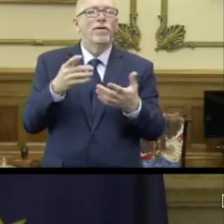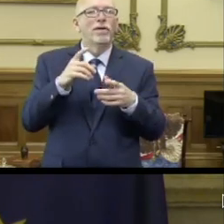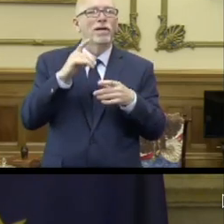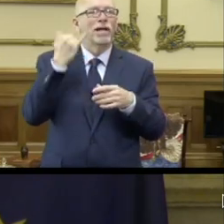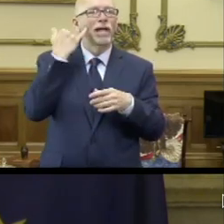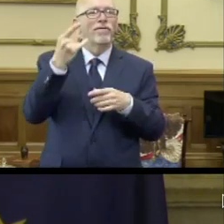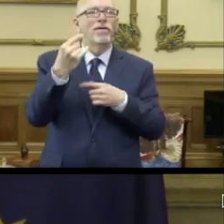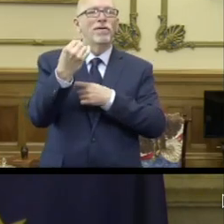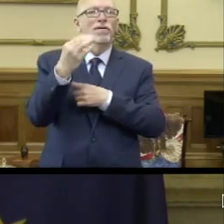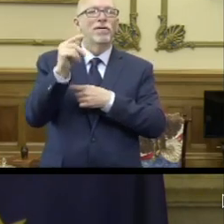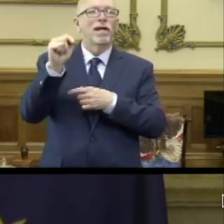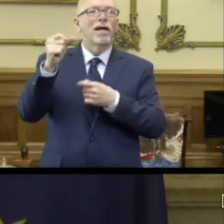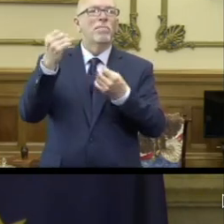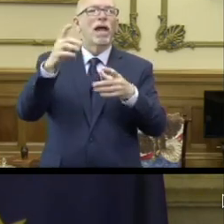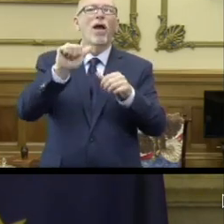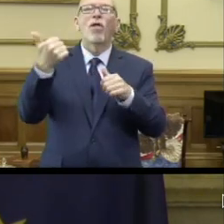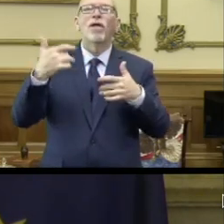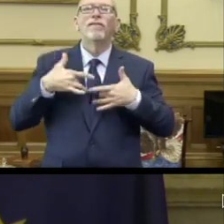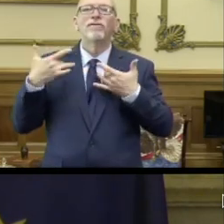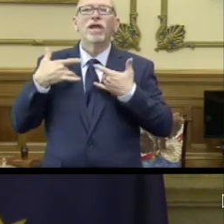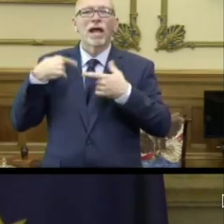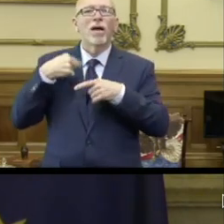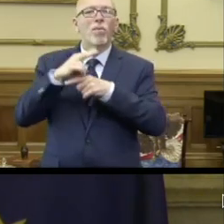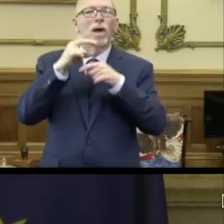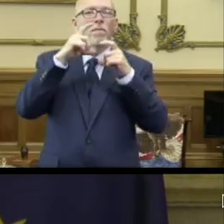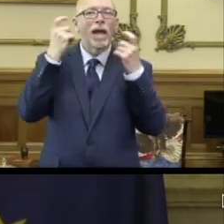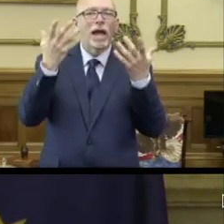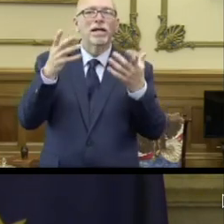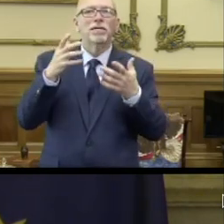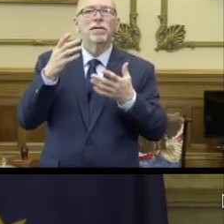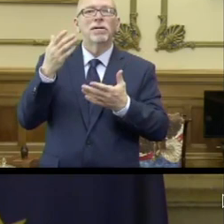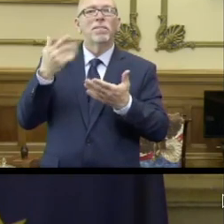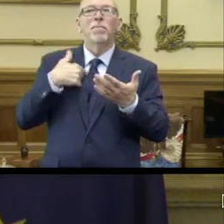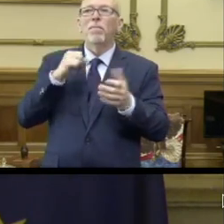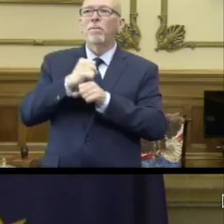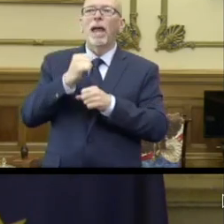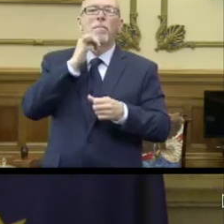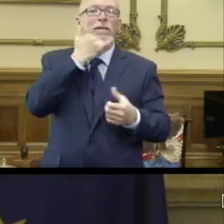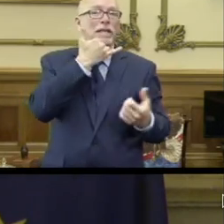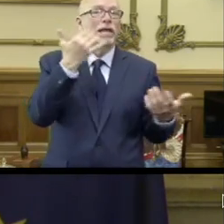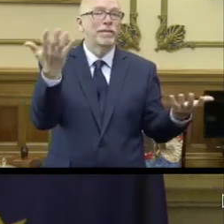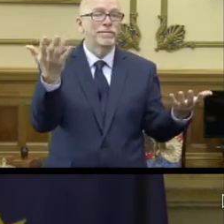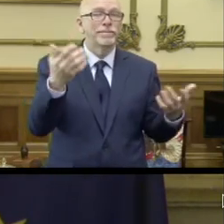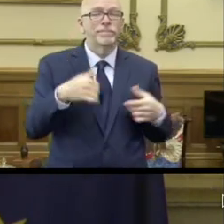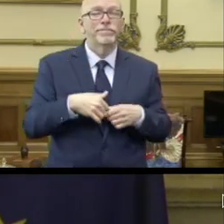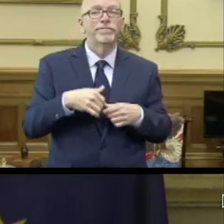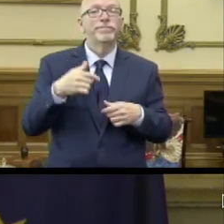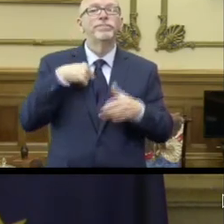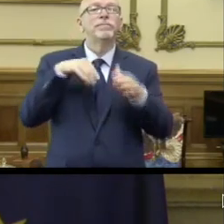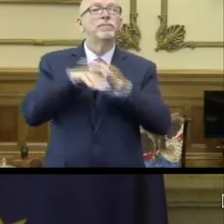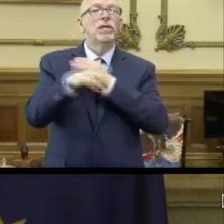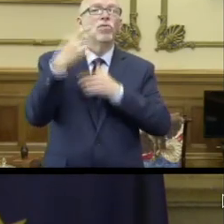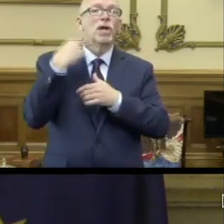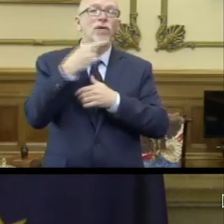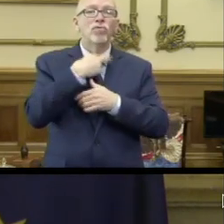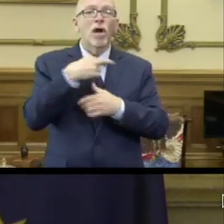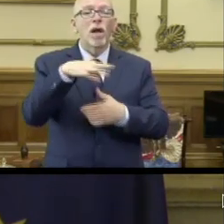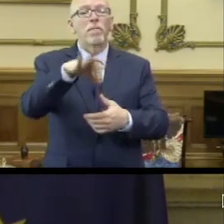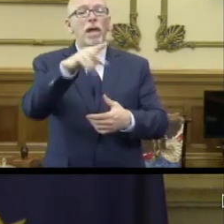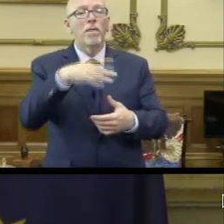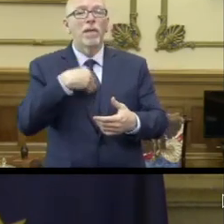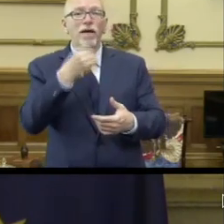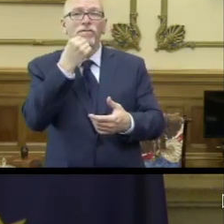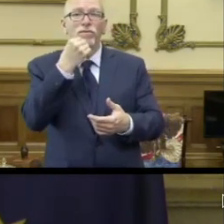taken a photo at a lot of other events when I am wearing my mask, made the mistake of walking in a restaurant and picking up,